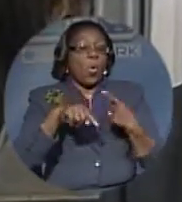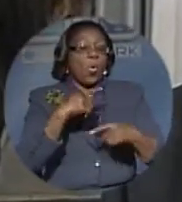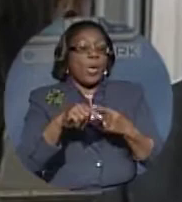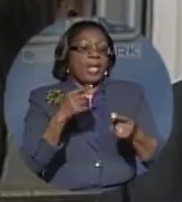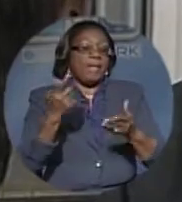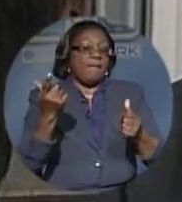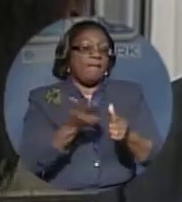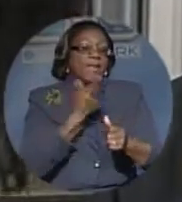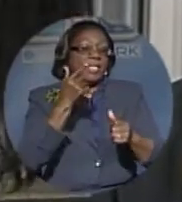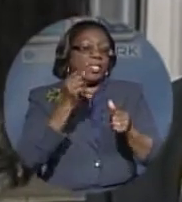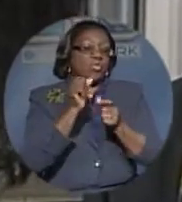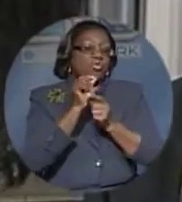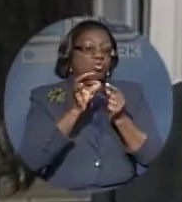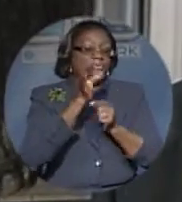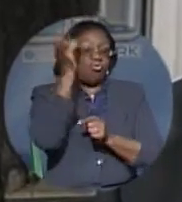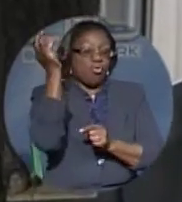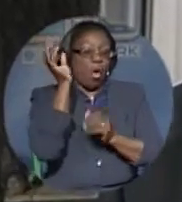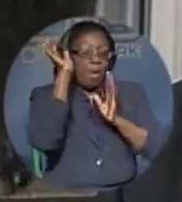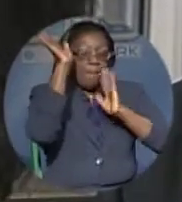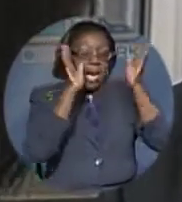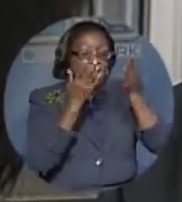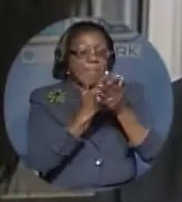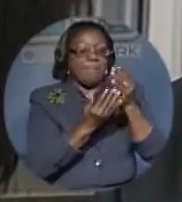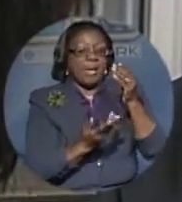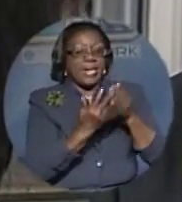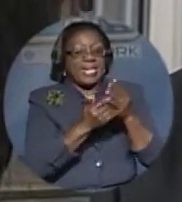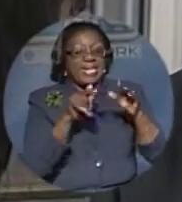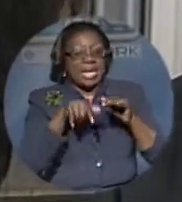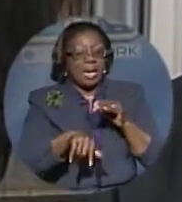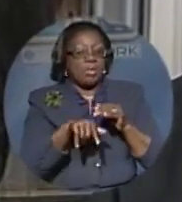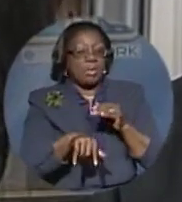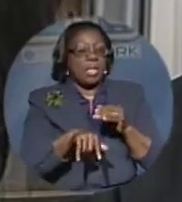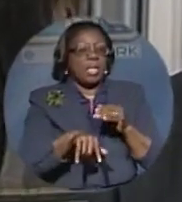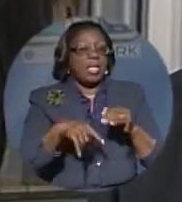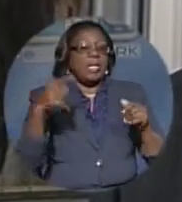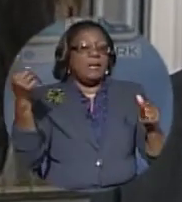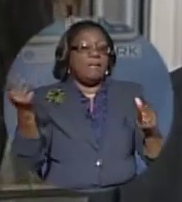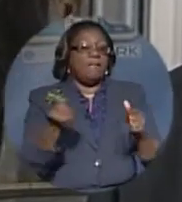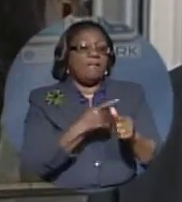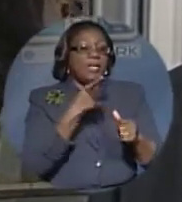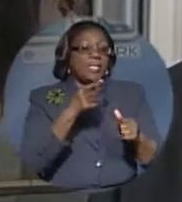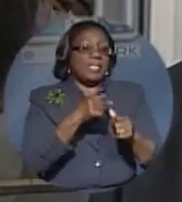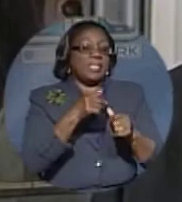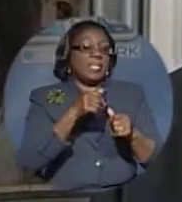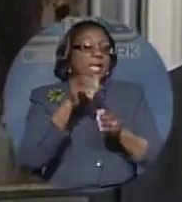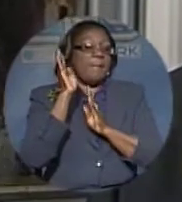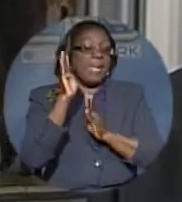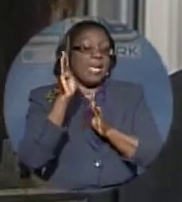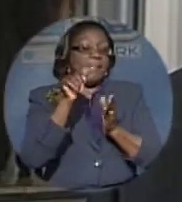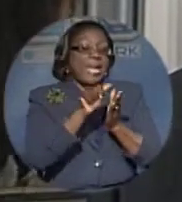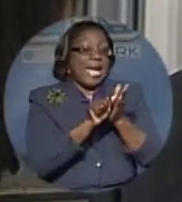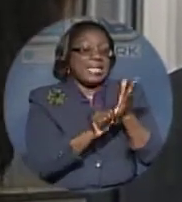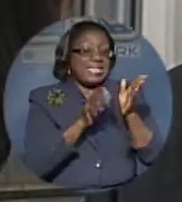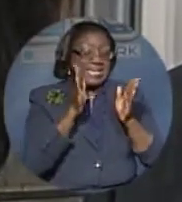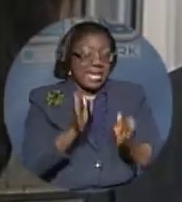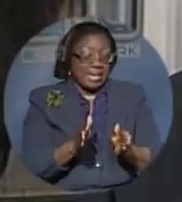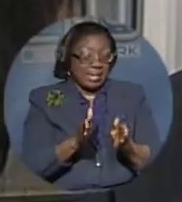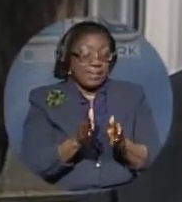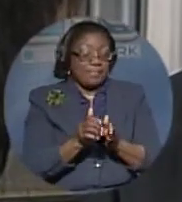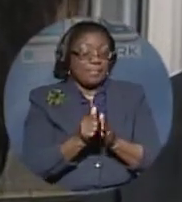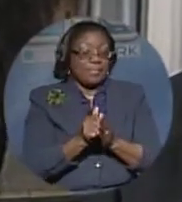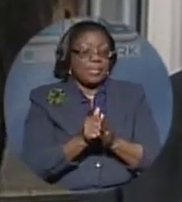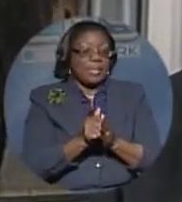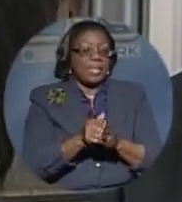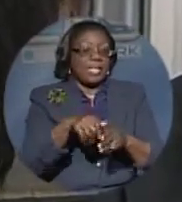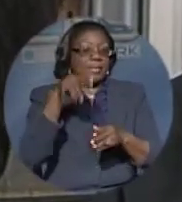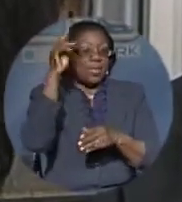market burned down, the very first Bahamian architect, fully qualified Bahamian architect, to come home and practice, his name was